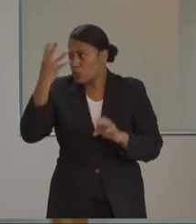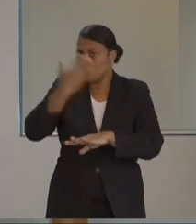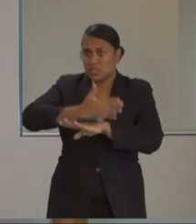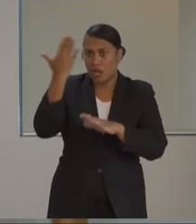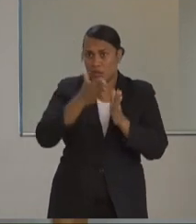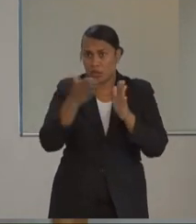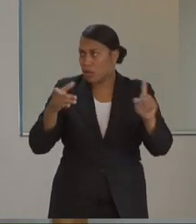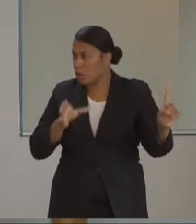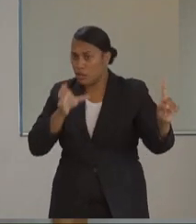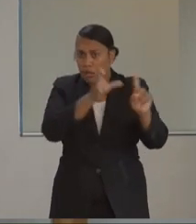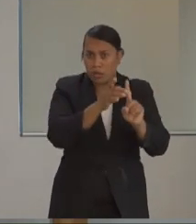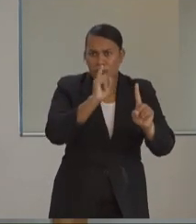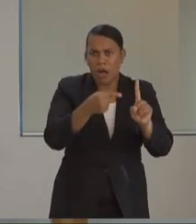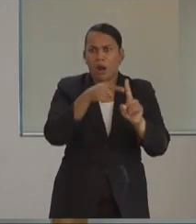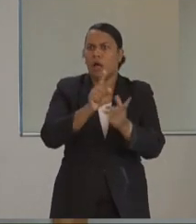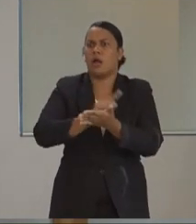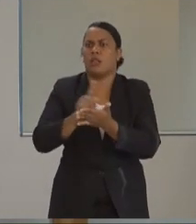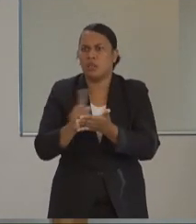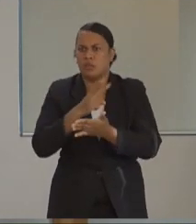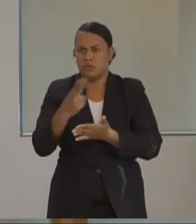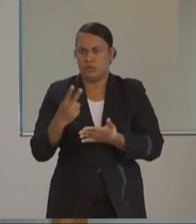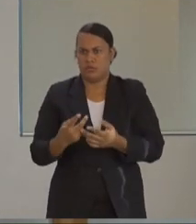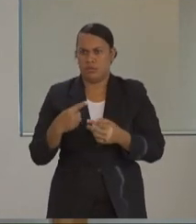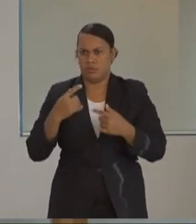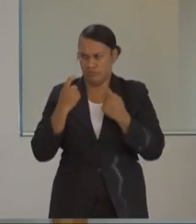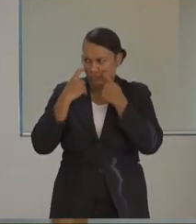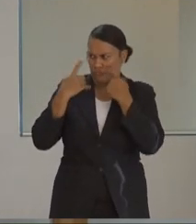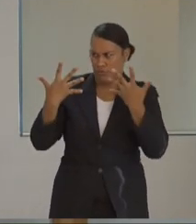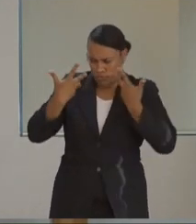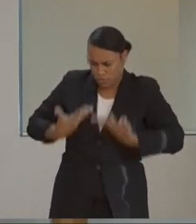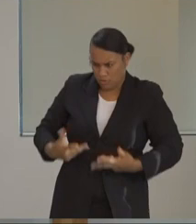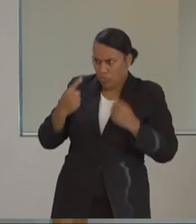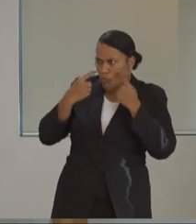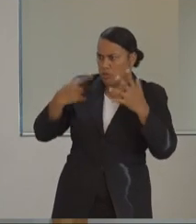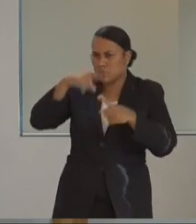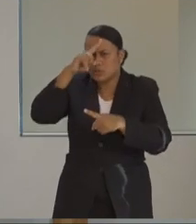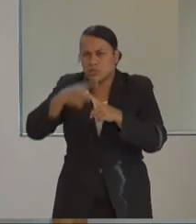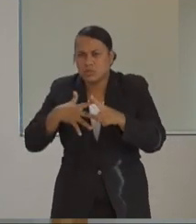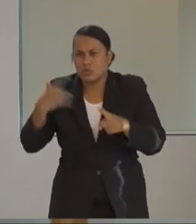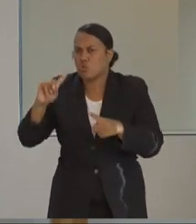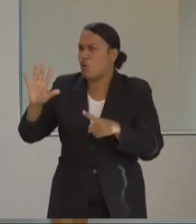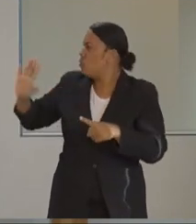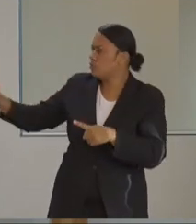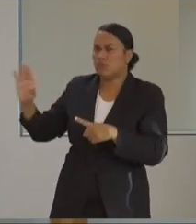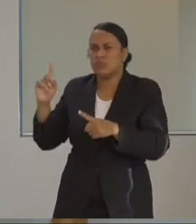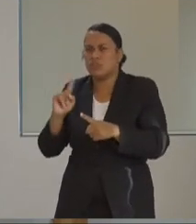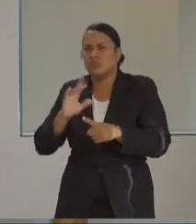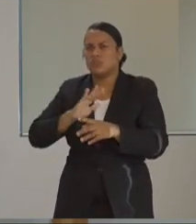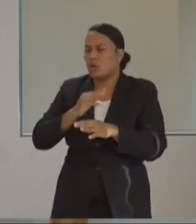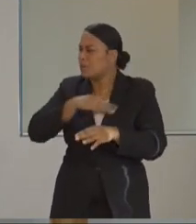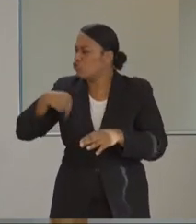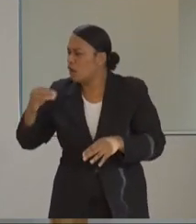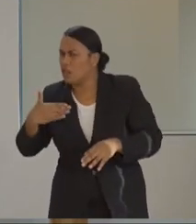sort of risks does that pose in terms of the government and your ministry's attempts to clamp down on any more